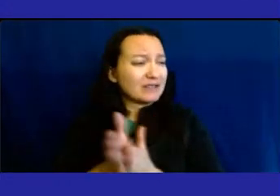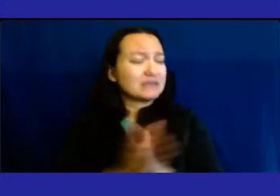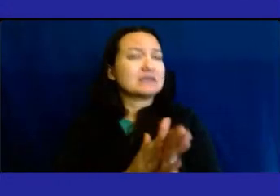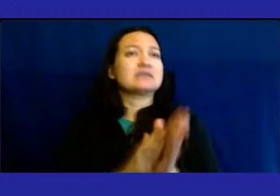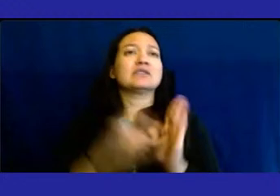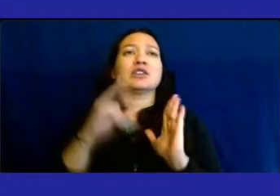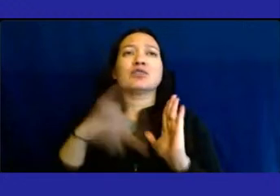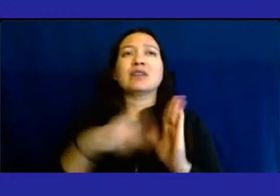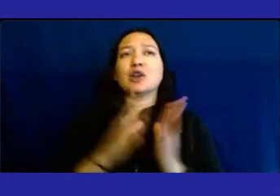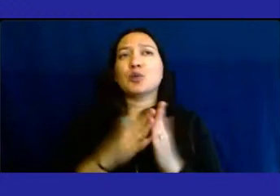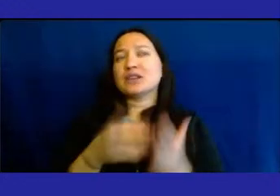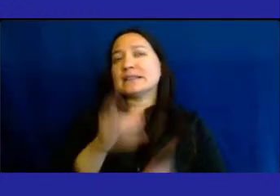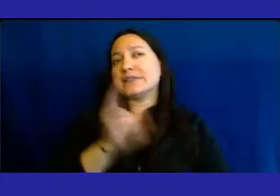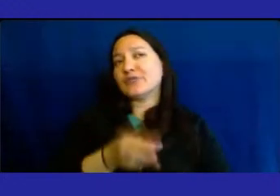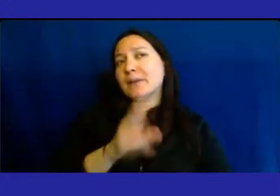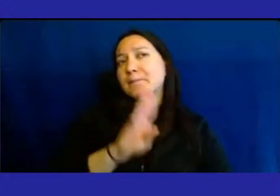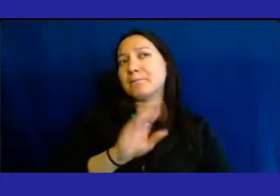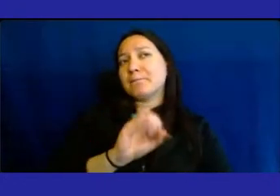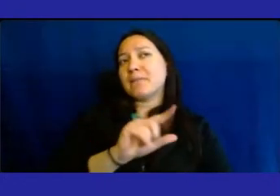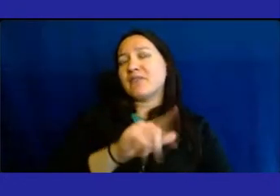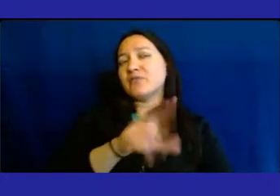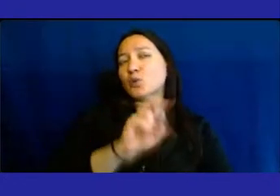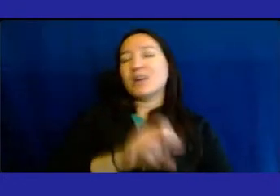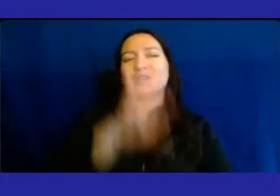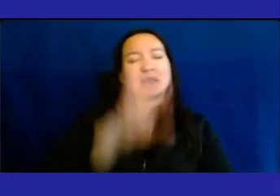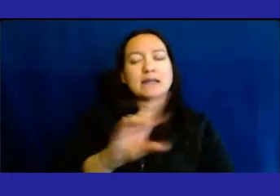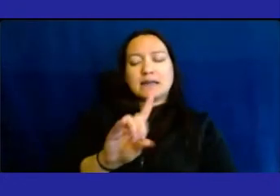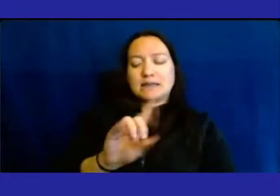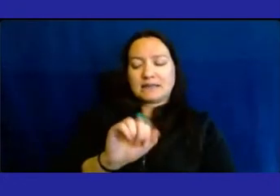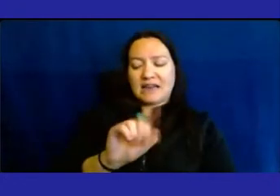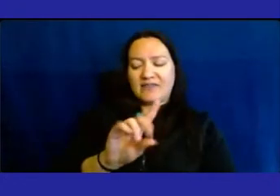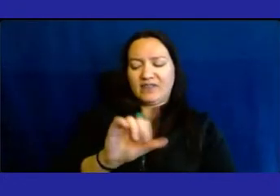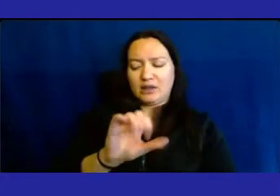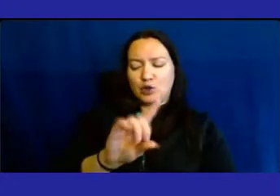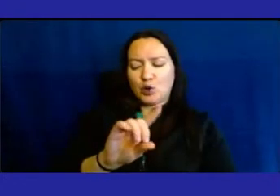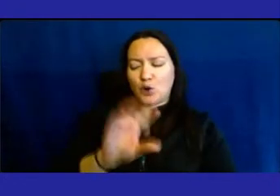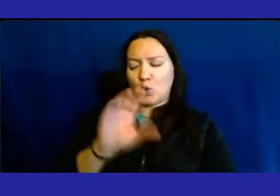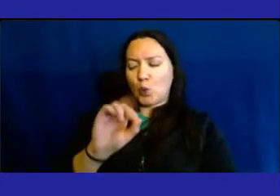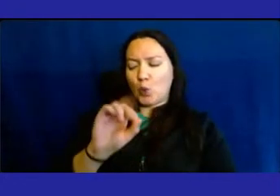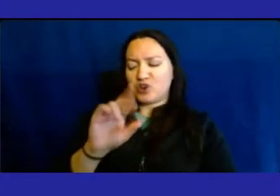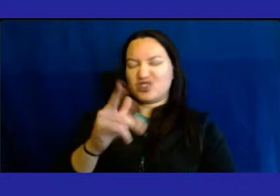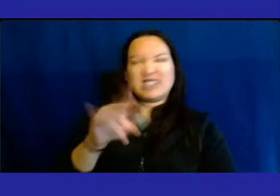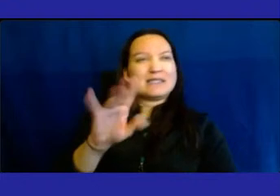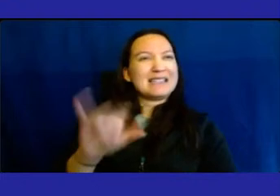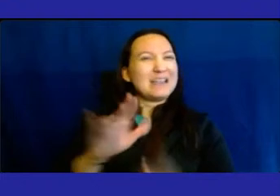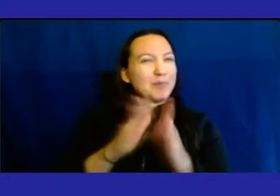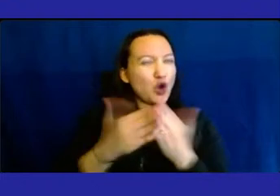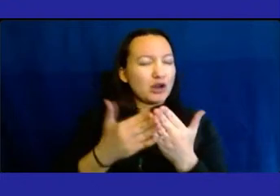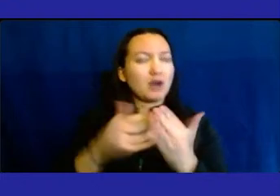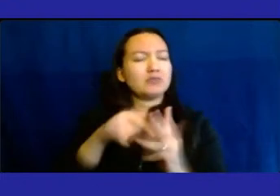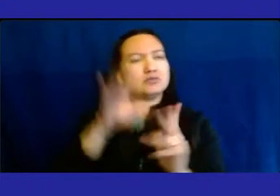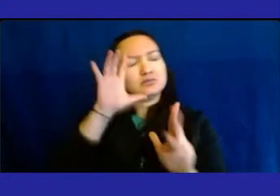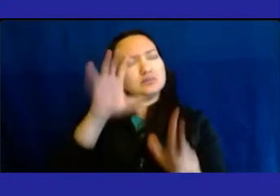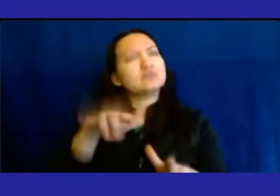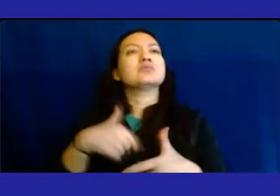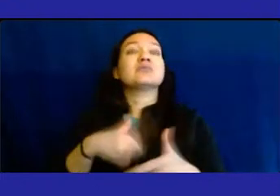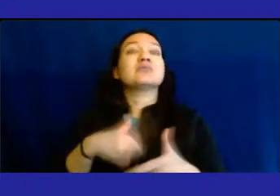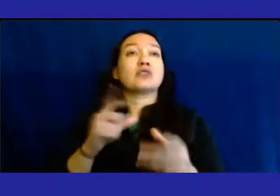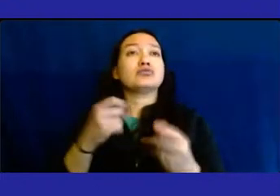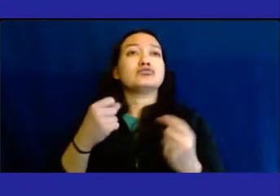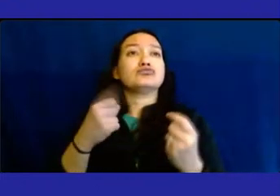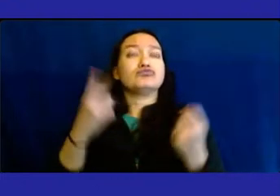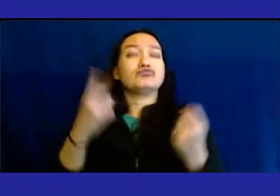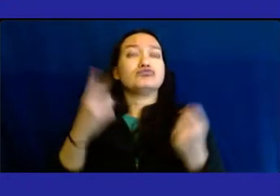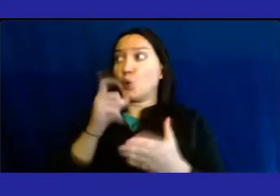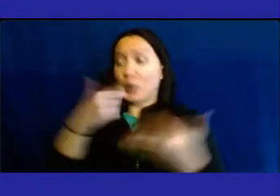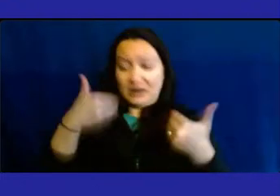on the history of Bellevue, like the David Oshinsky book. Yeah, I'm struck by some of these things. And also I'm struck coming here is here we are. This